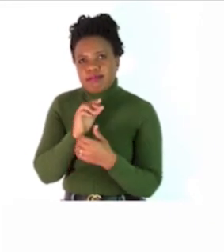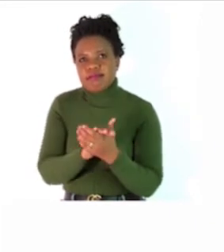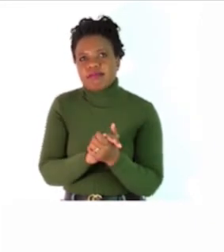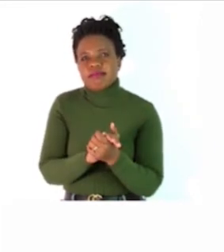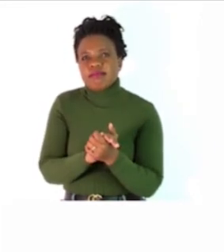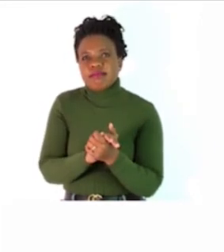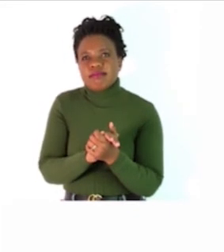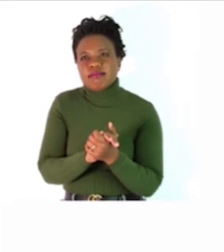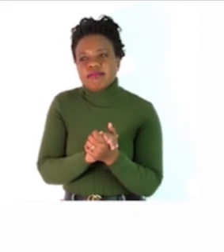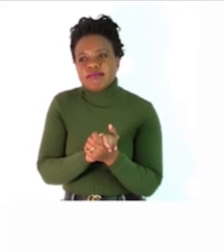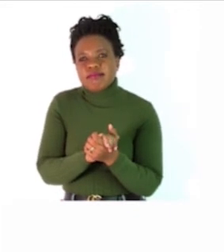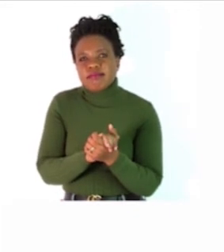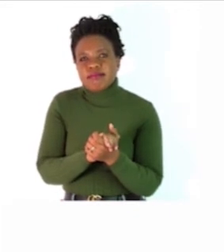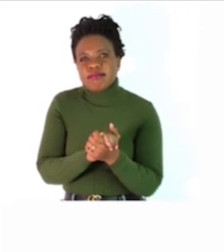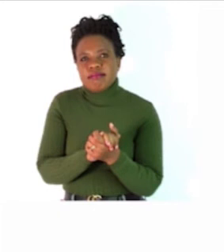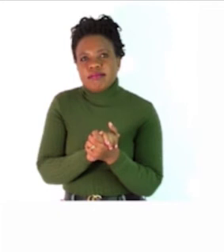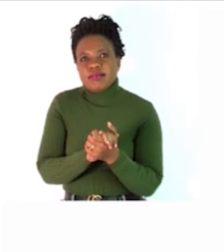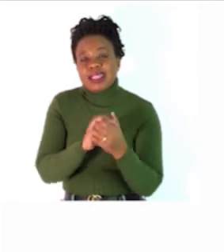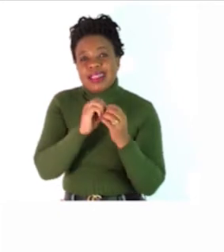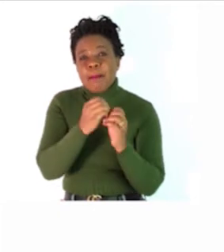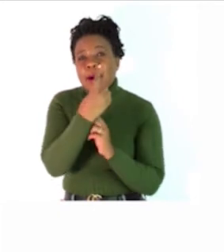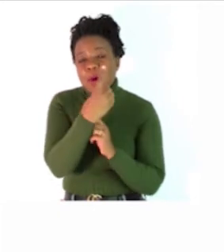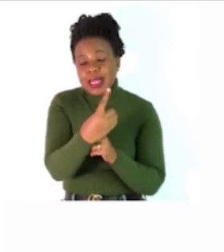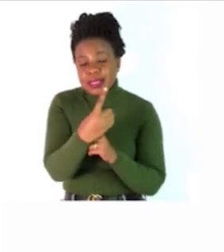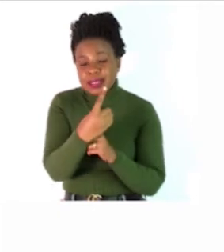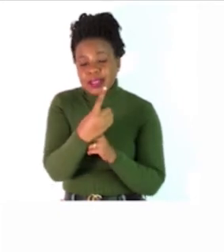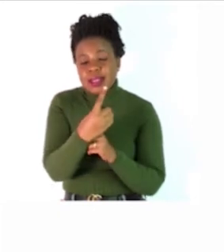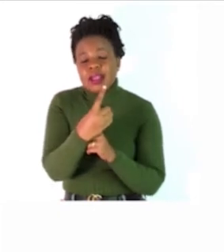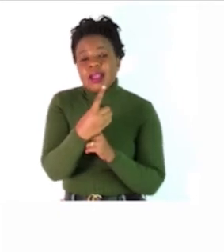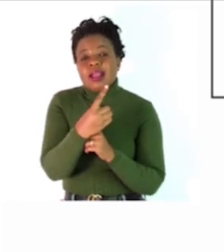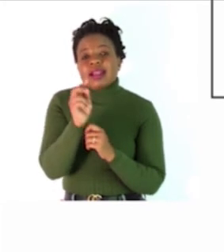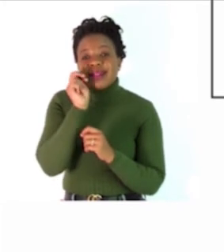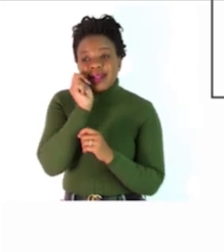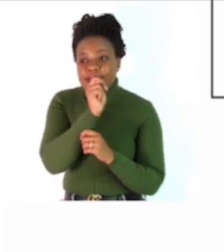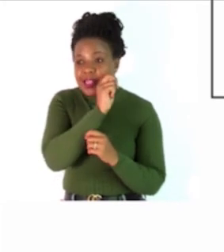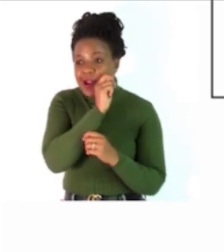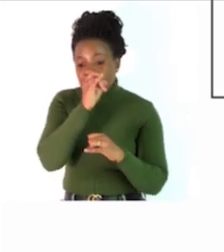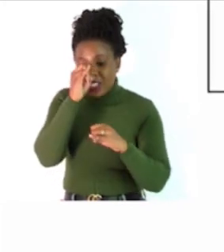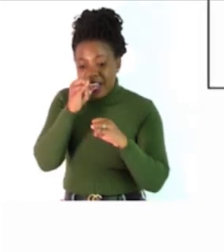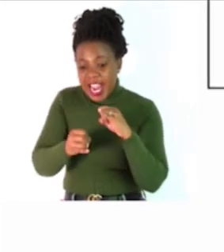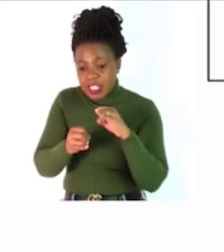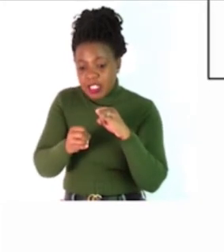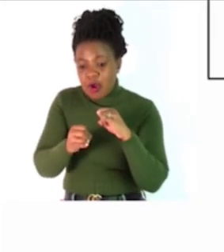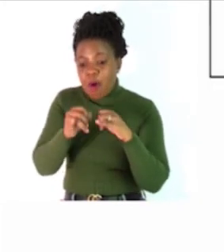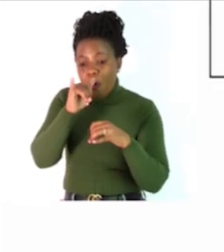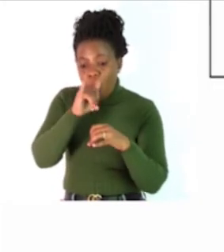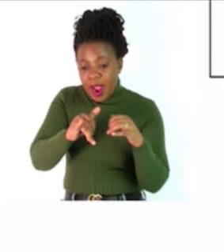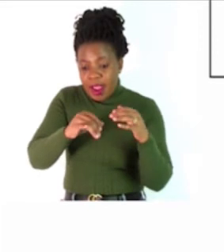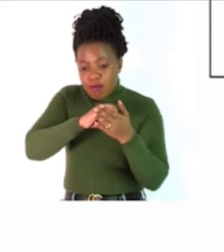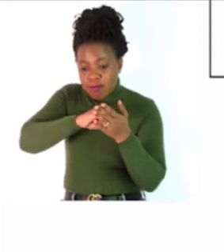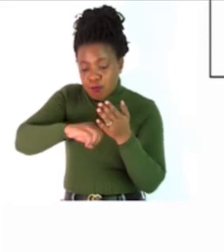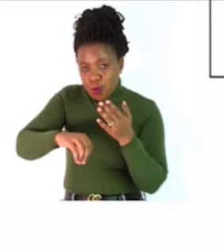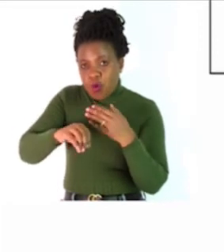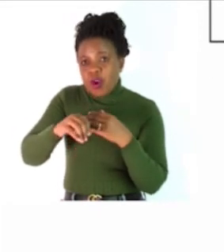from the passage. Underline all nouns ending in Y in the plural form. They end in